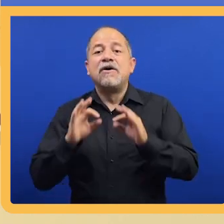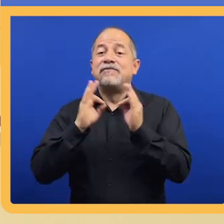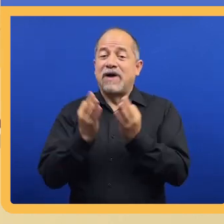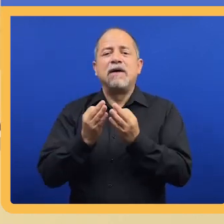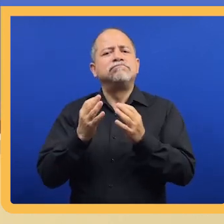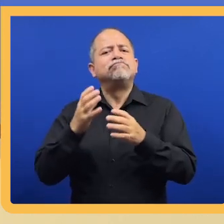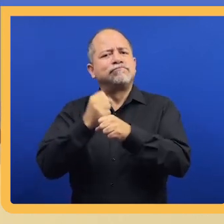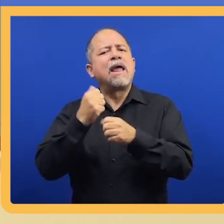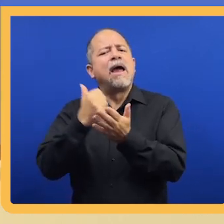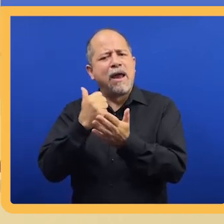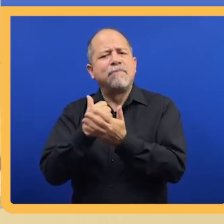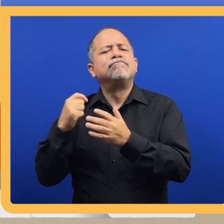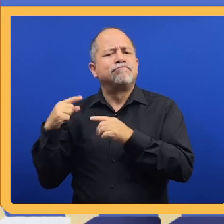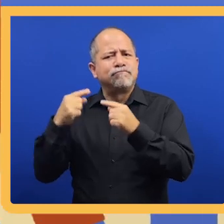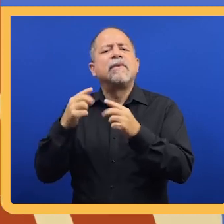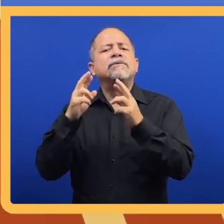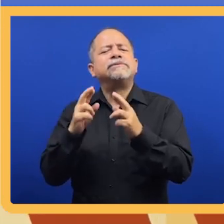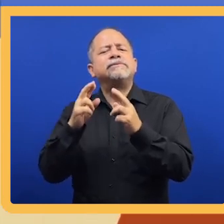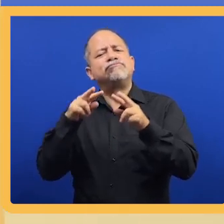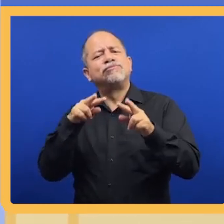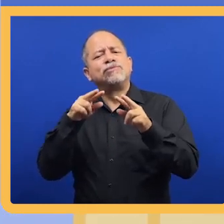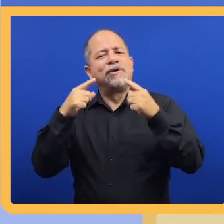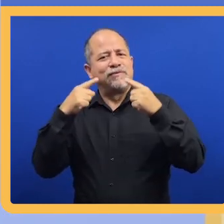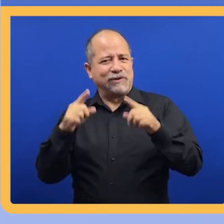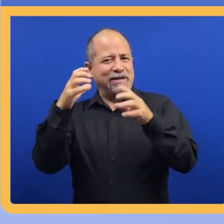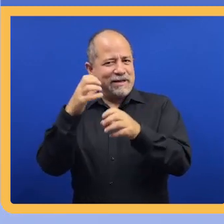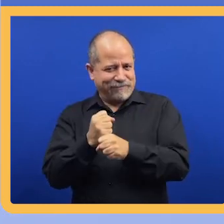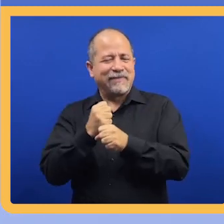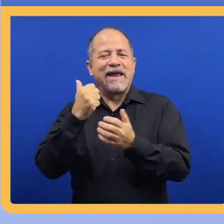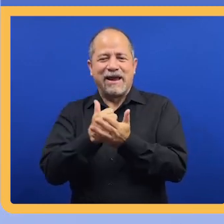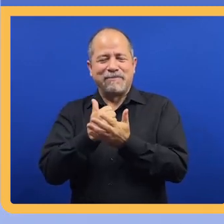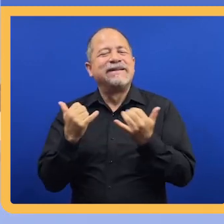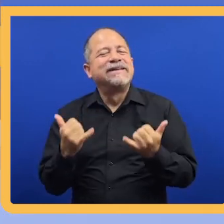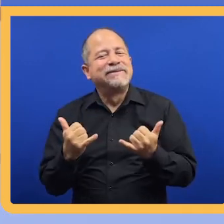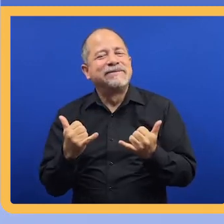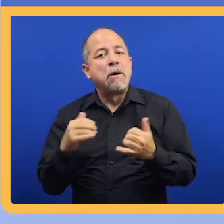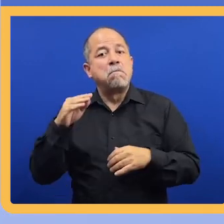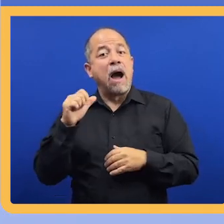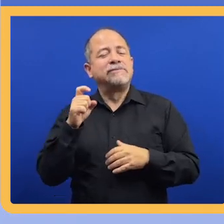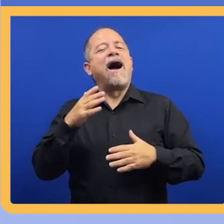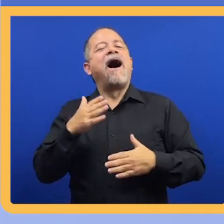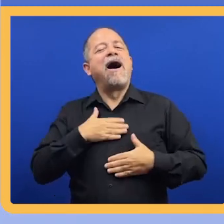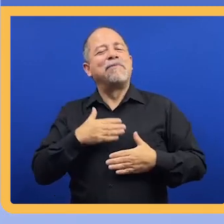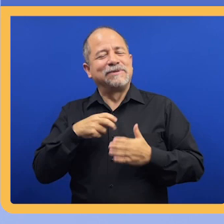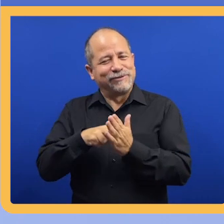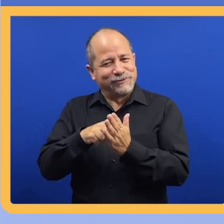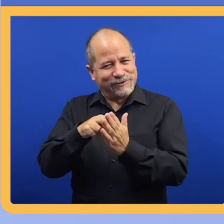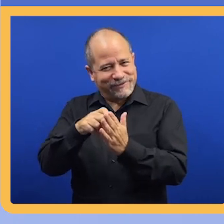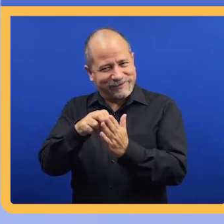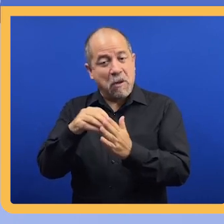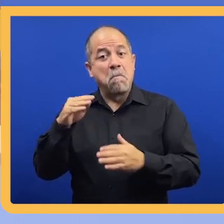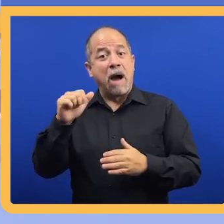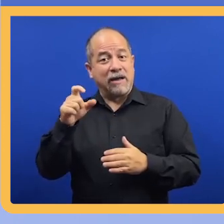hoping for. Today, Max is a happy toddler. And Max's parents are confident they